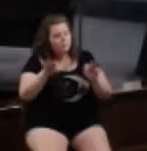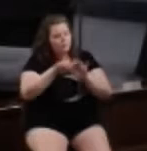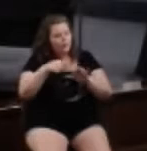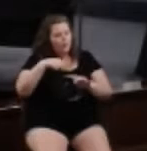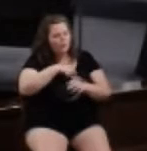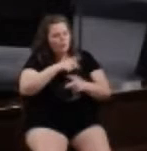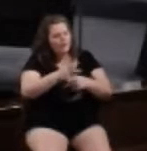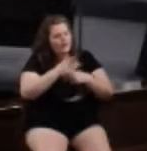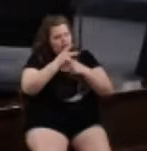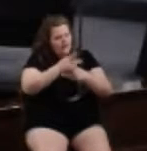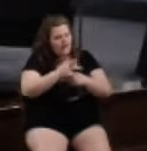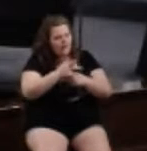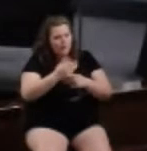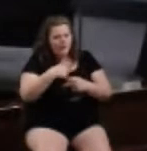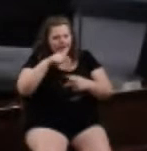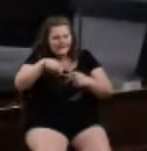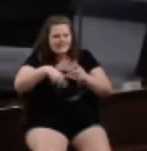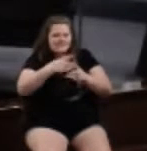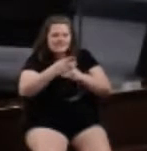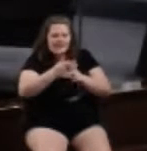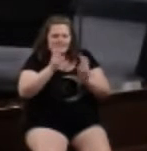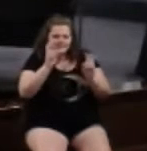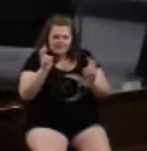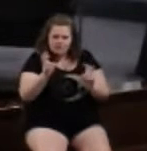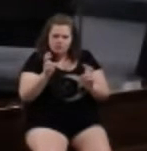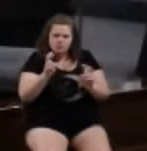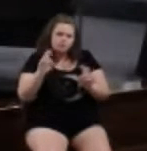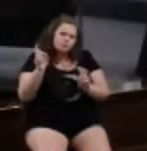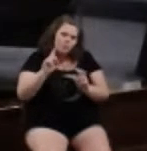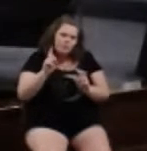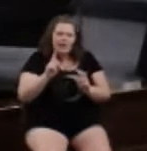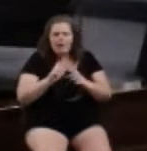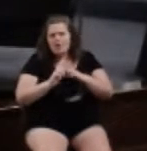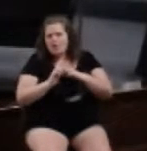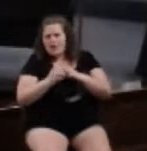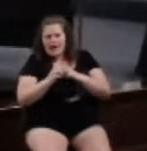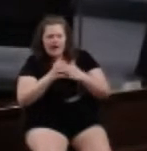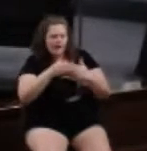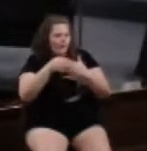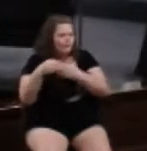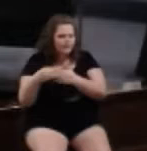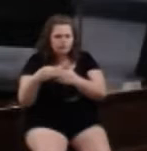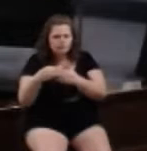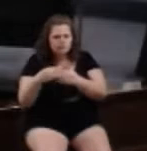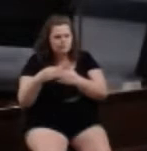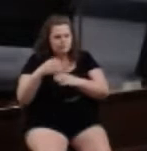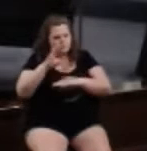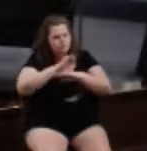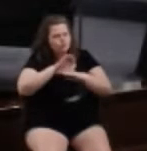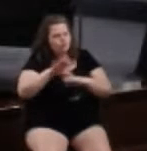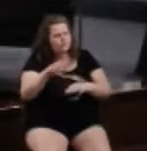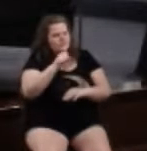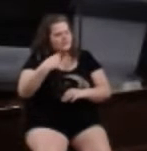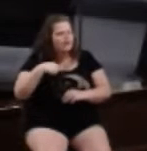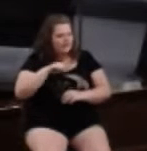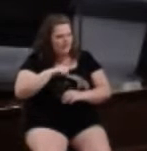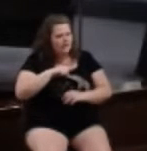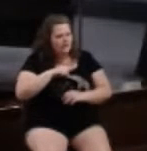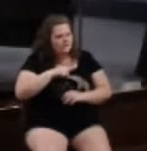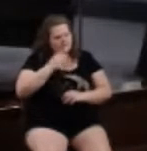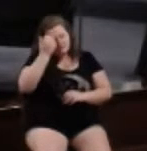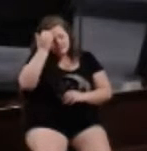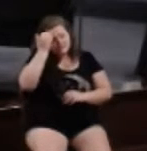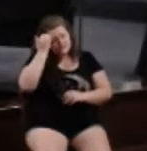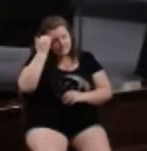careful when there is this type of issue with where or how the leadership of the church is taking us. It is